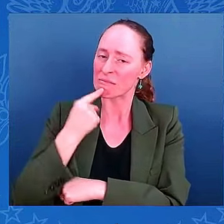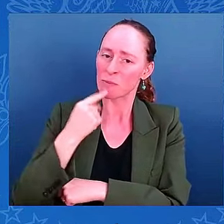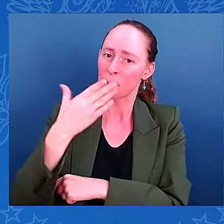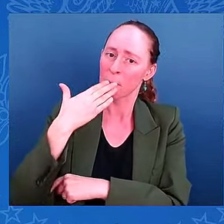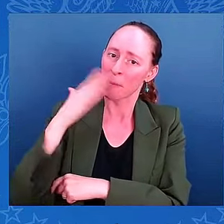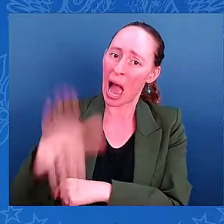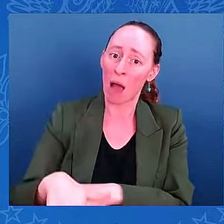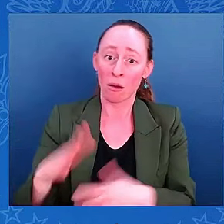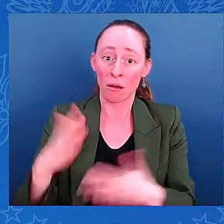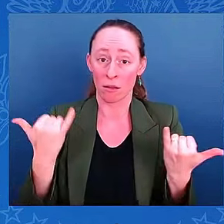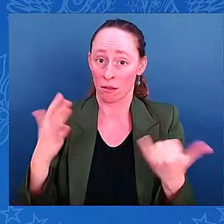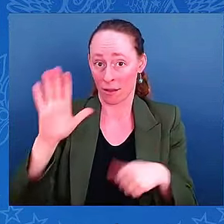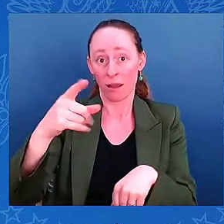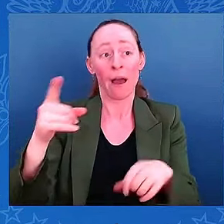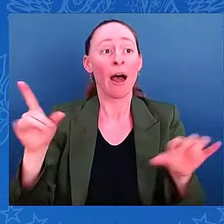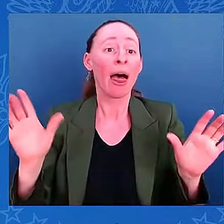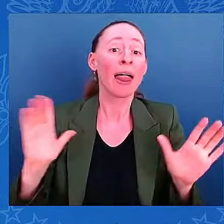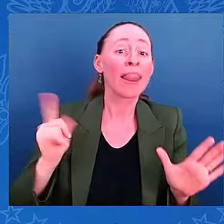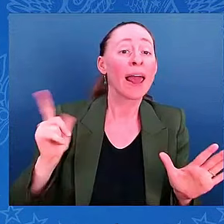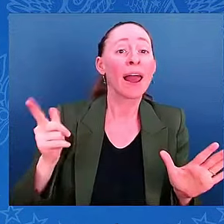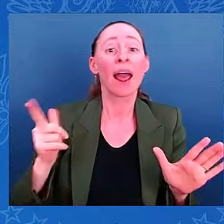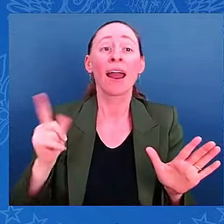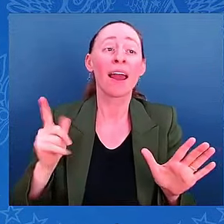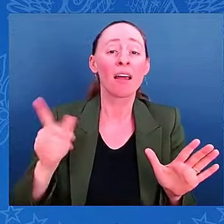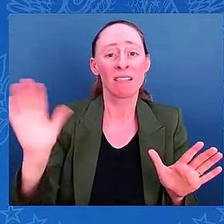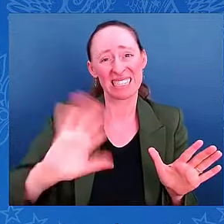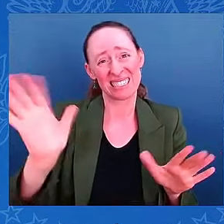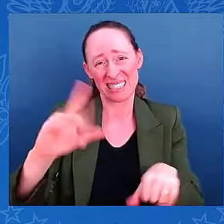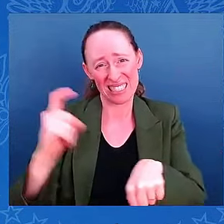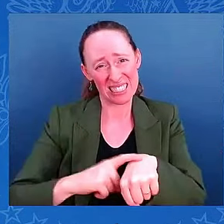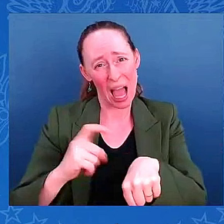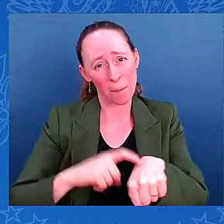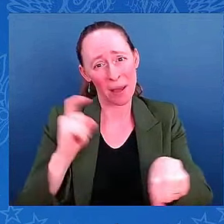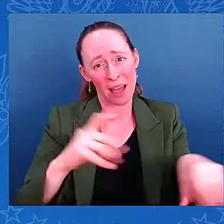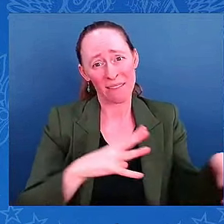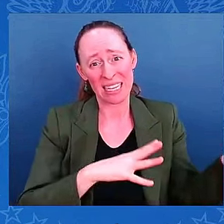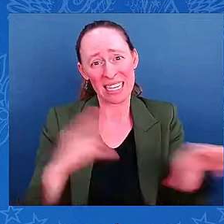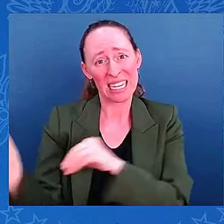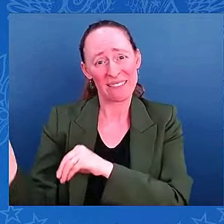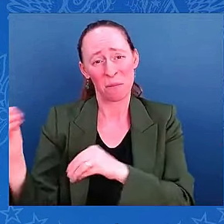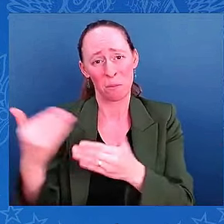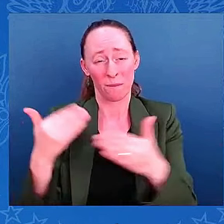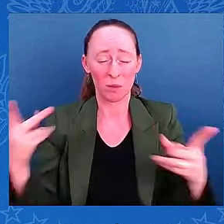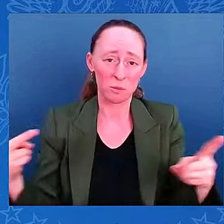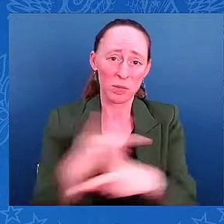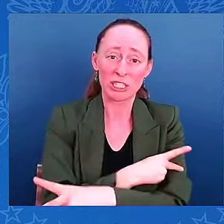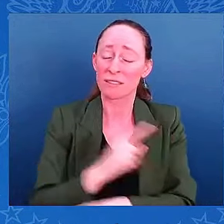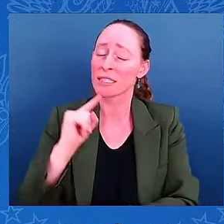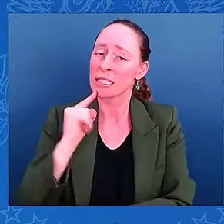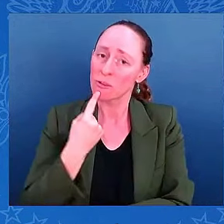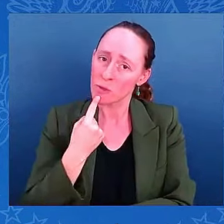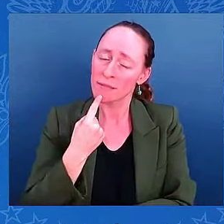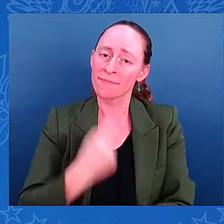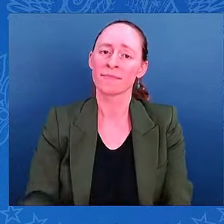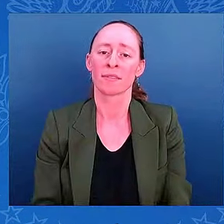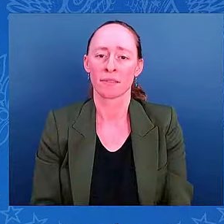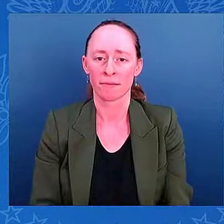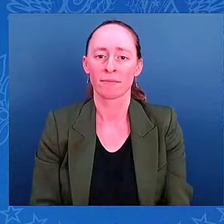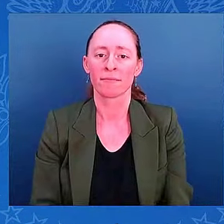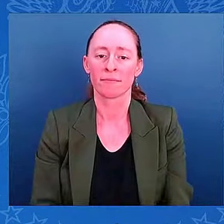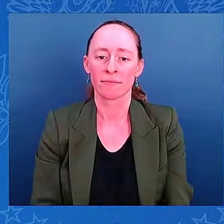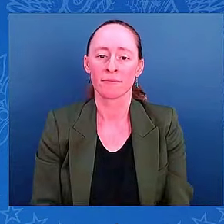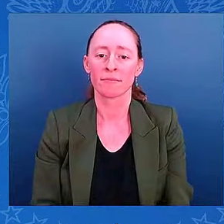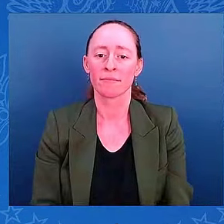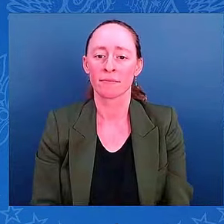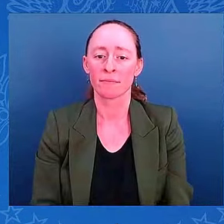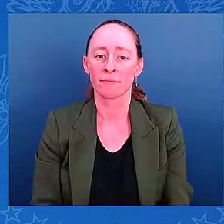leave along the west coast before conditions deteriorate further. Additionally, Milton is going to be a powerful hurricane when it makes landfall and move quickly across